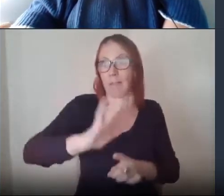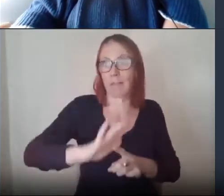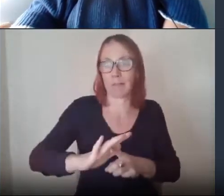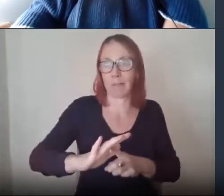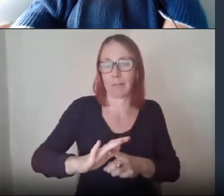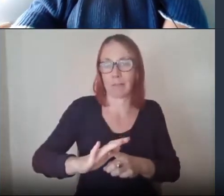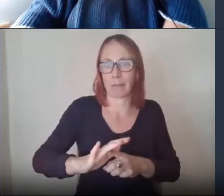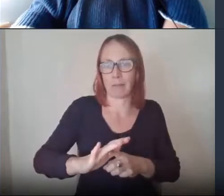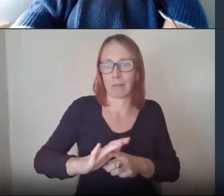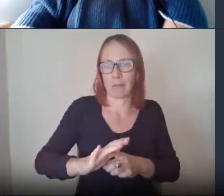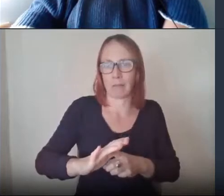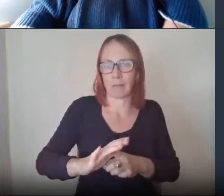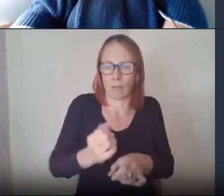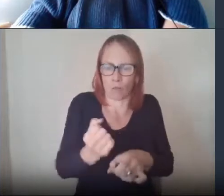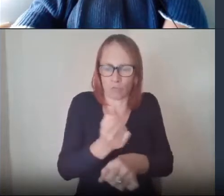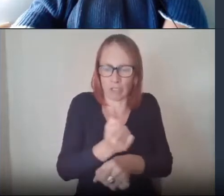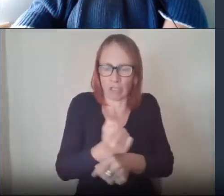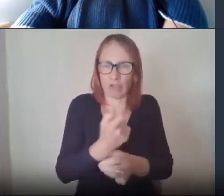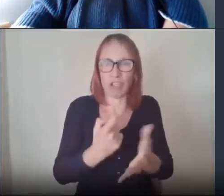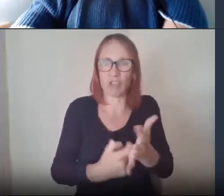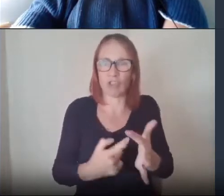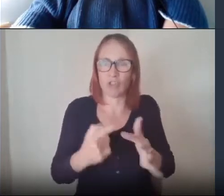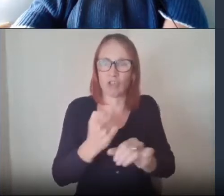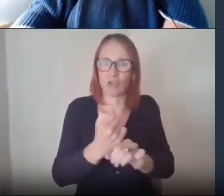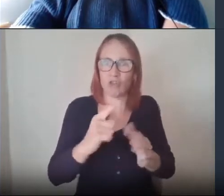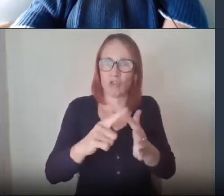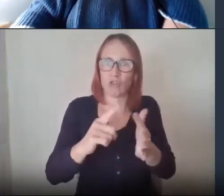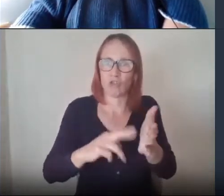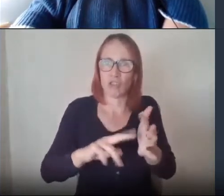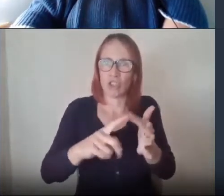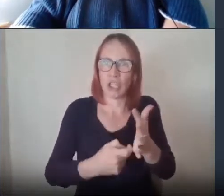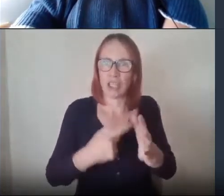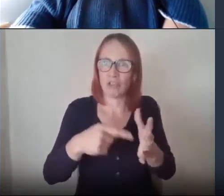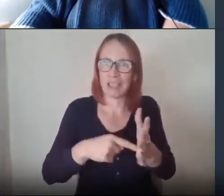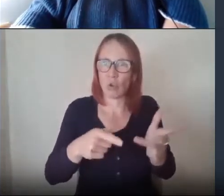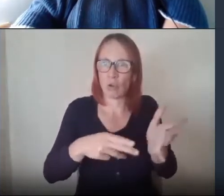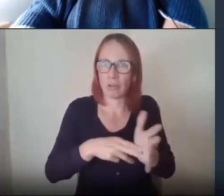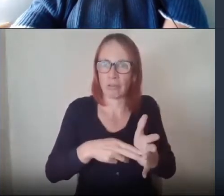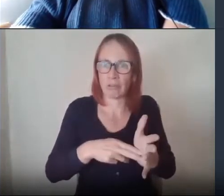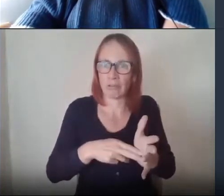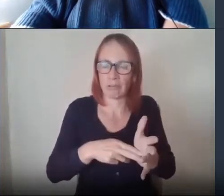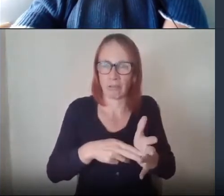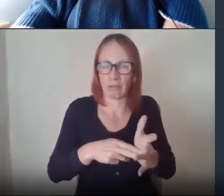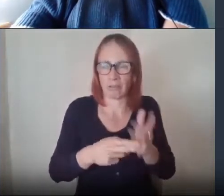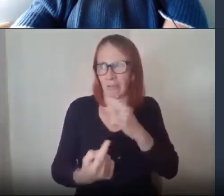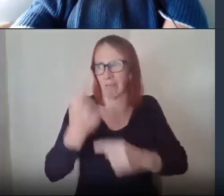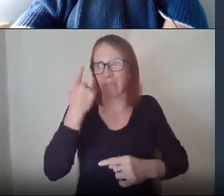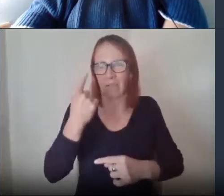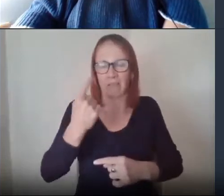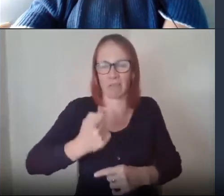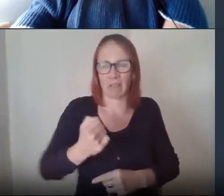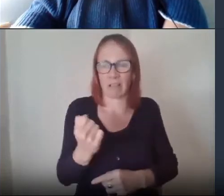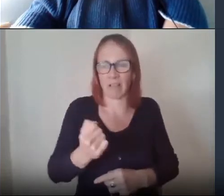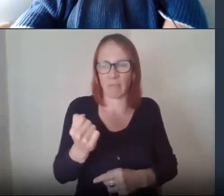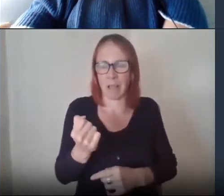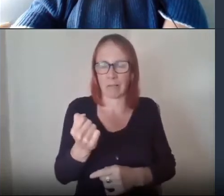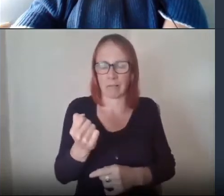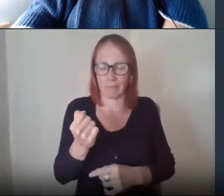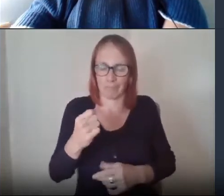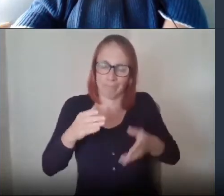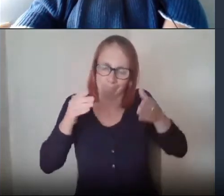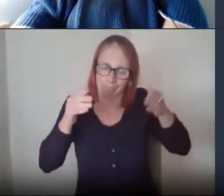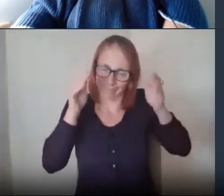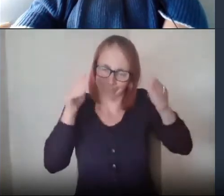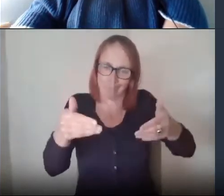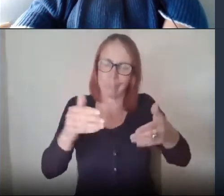and the buzzword within government and the government set up a number across scotland